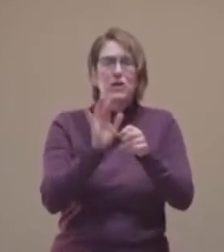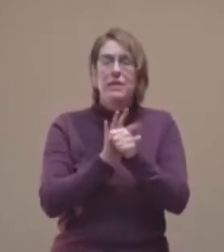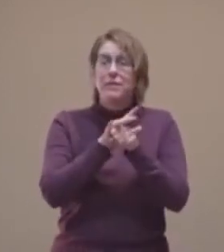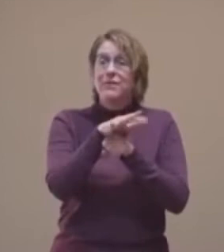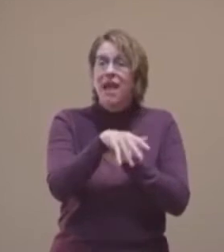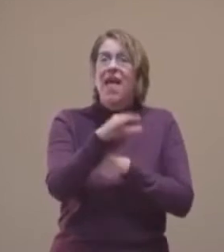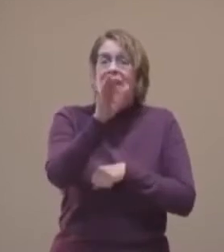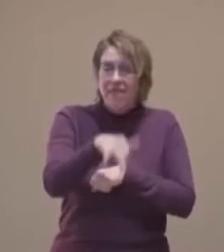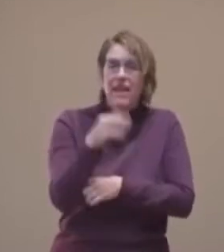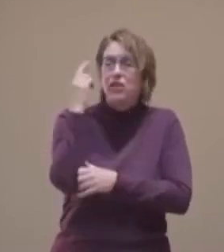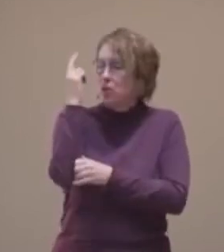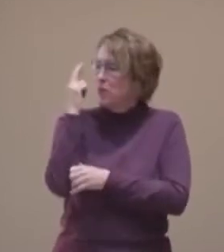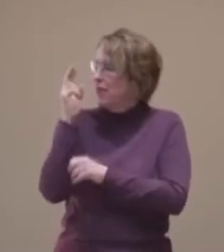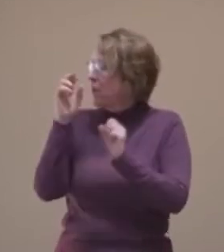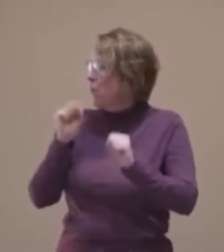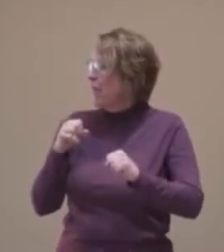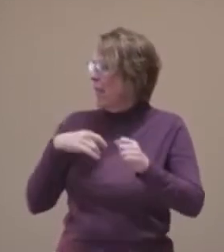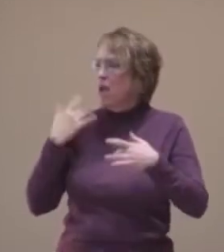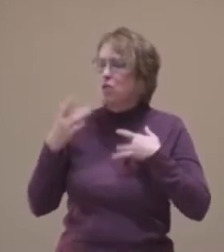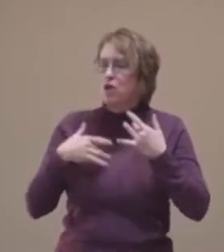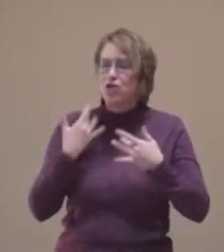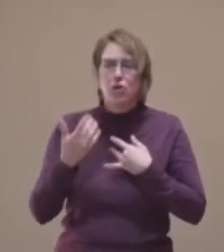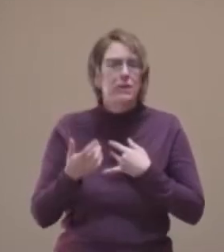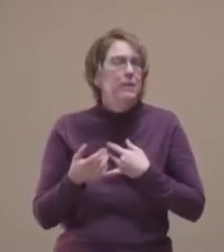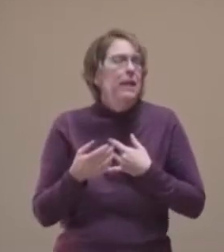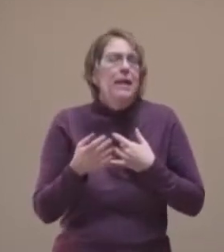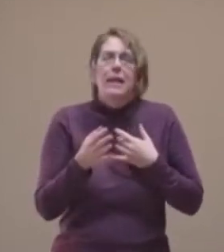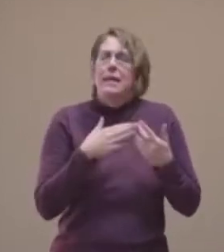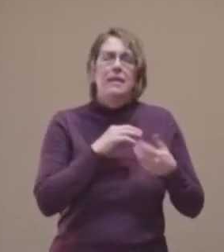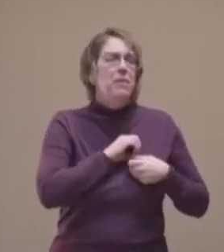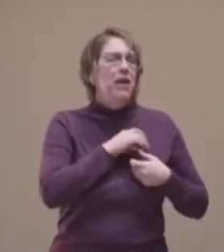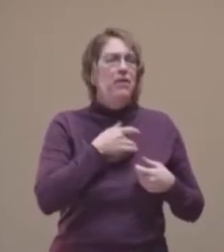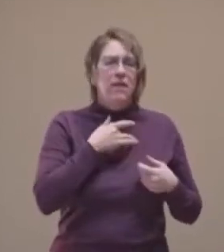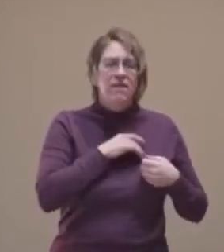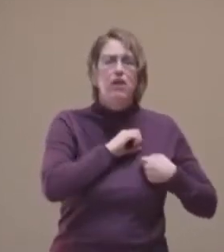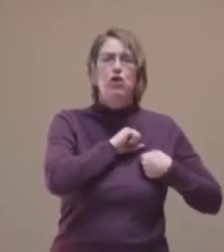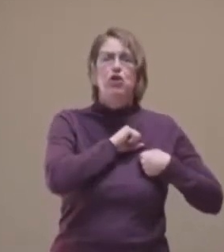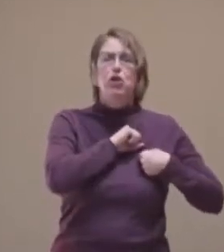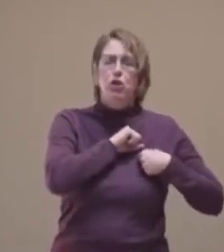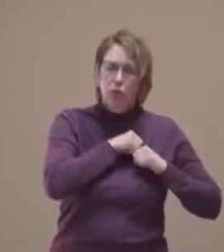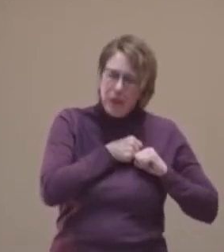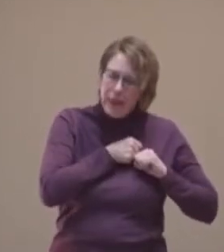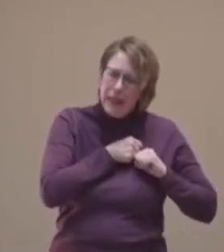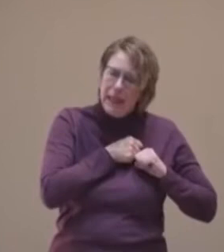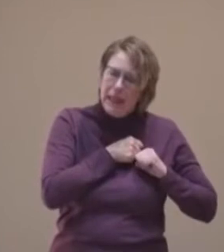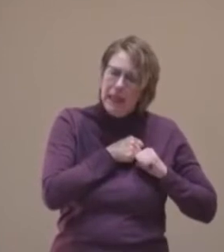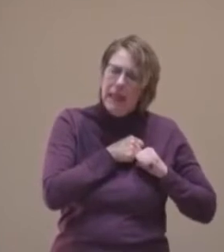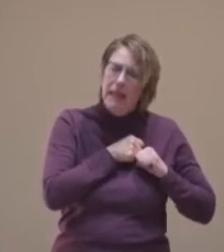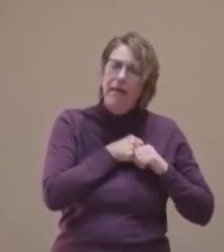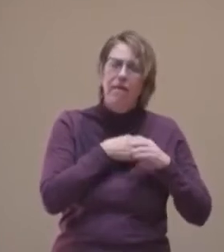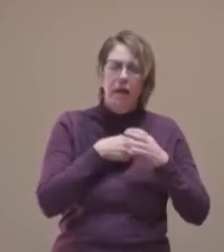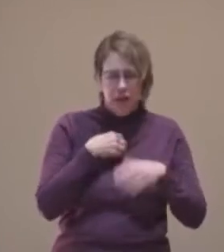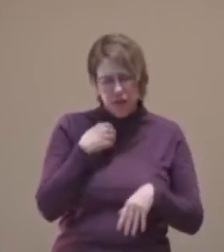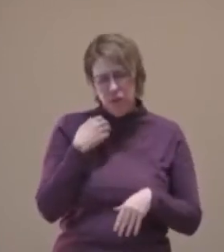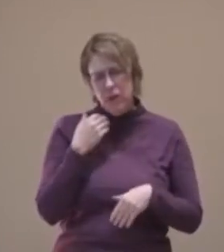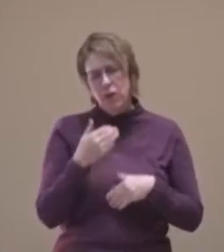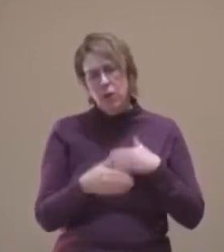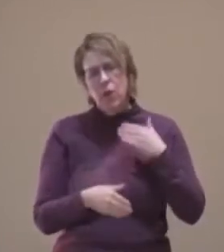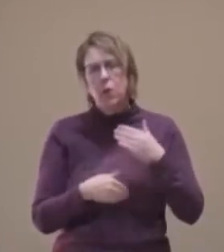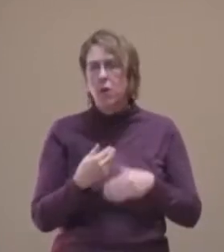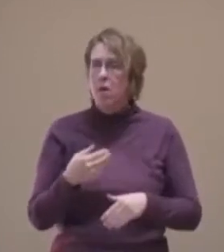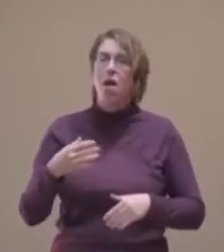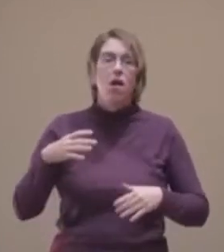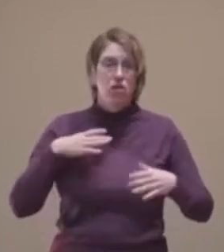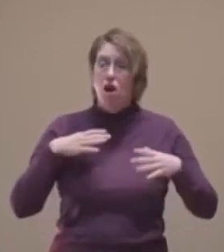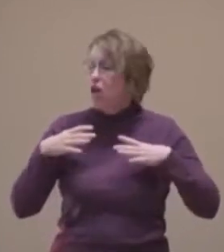rejoice, even if we carry grief with us as we go. The holidays are